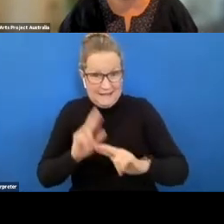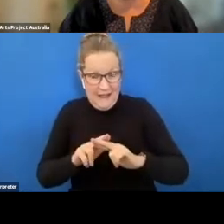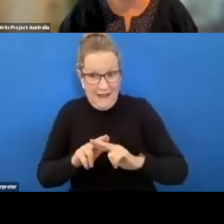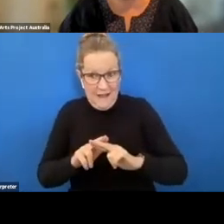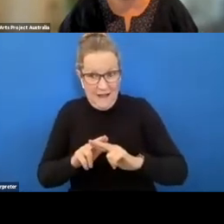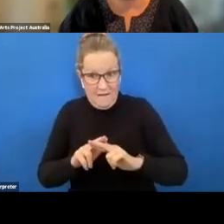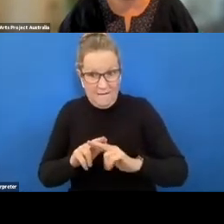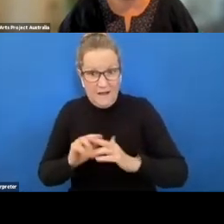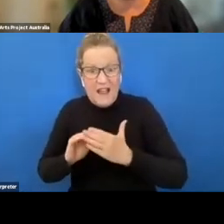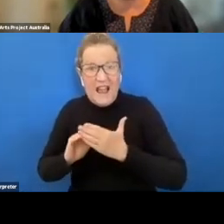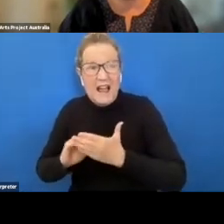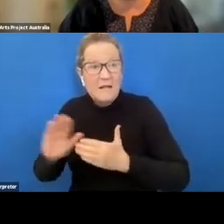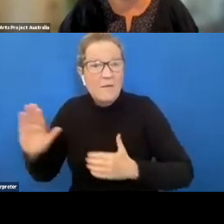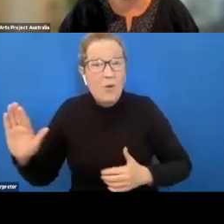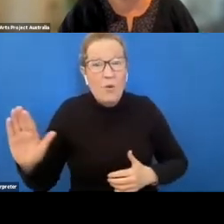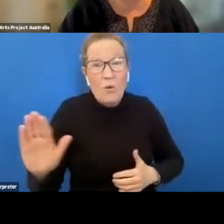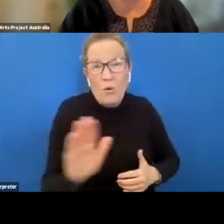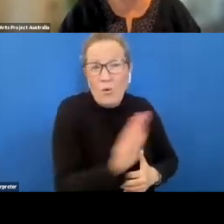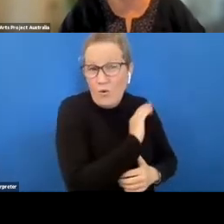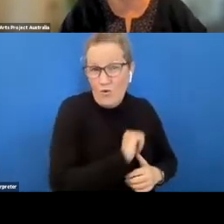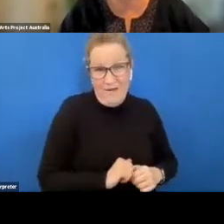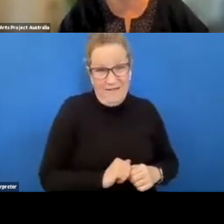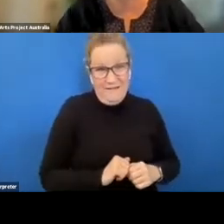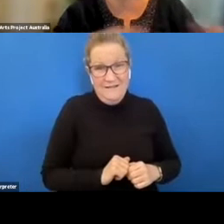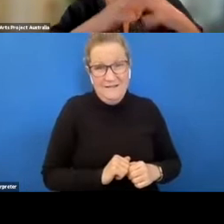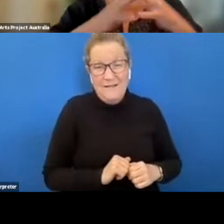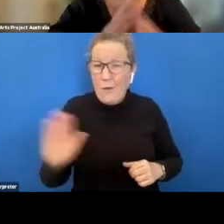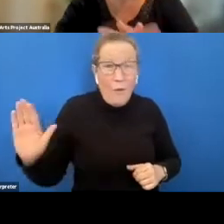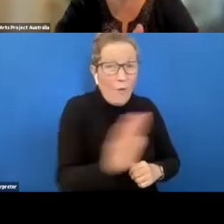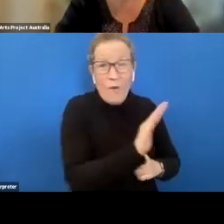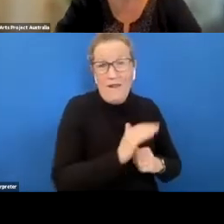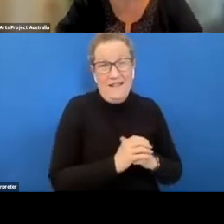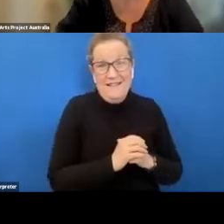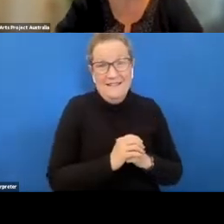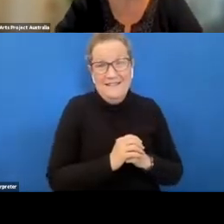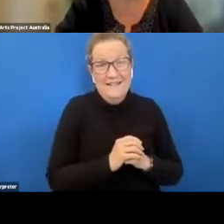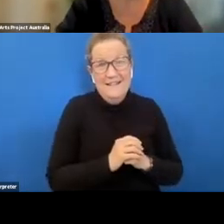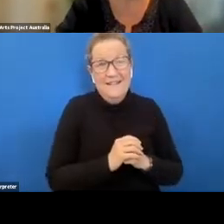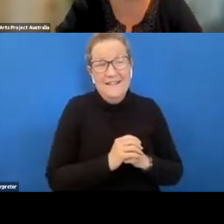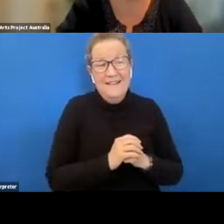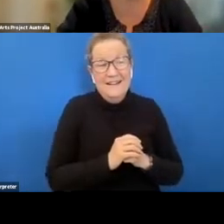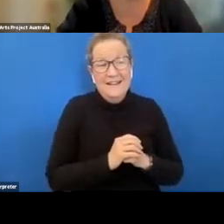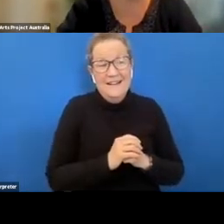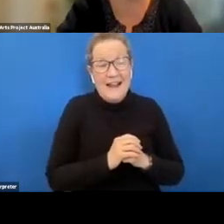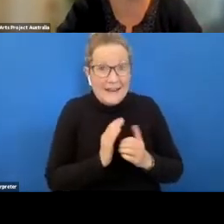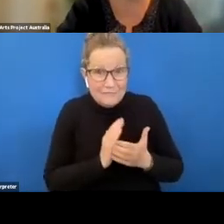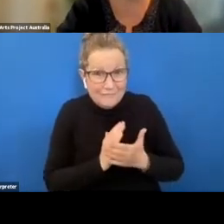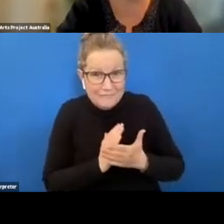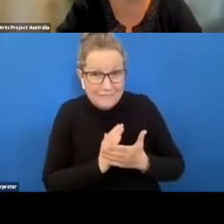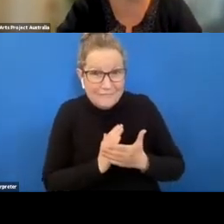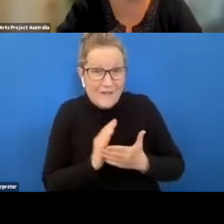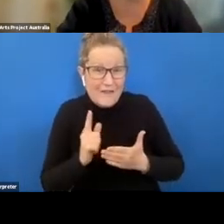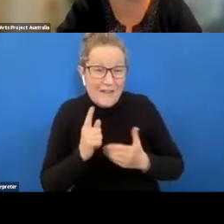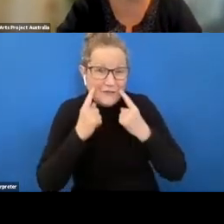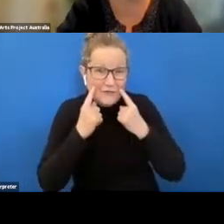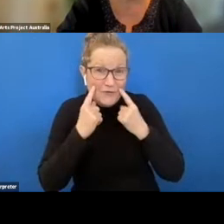all staff it's a universal benefit time and again um and even that even it shows in the